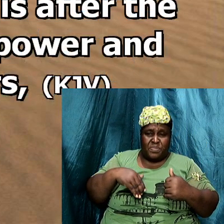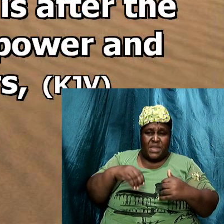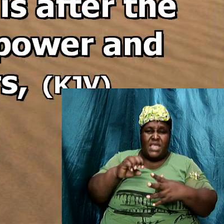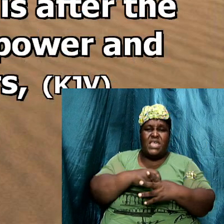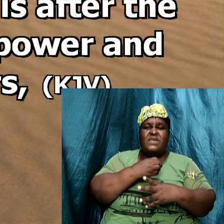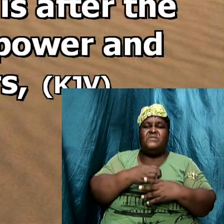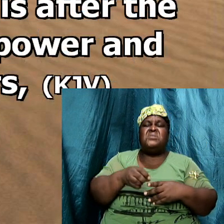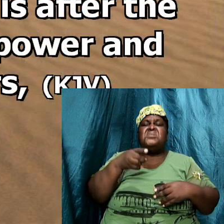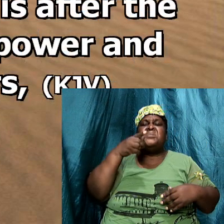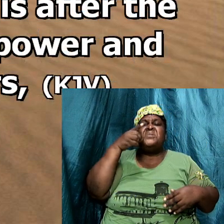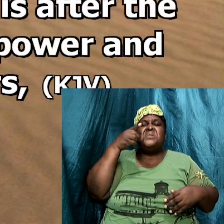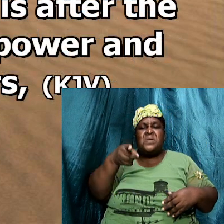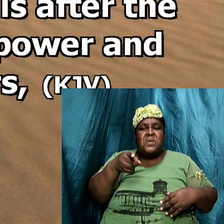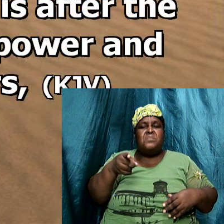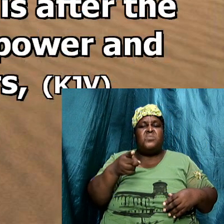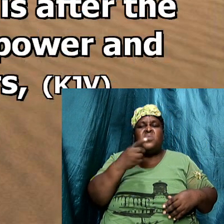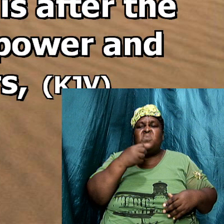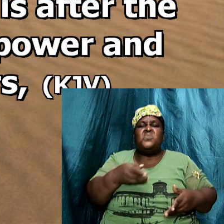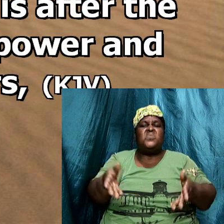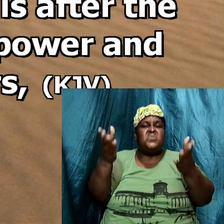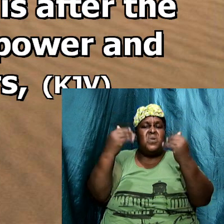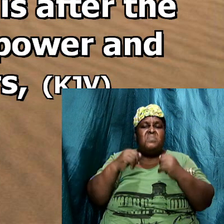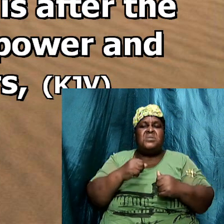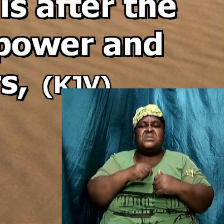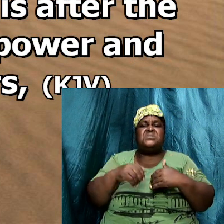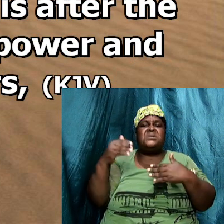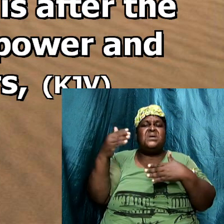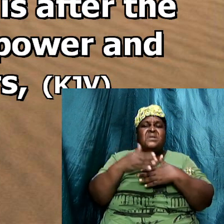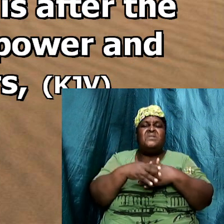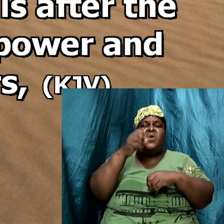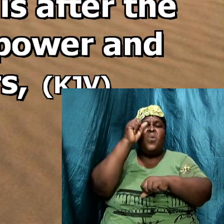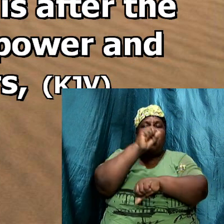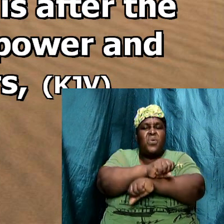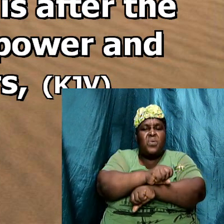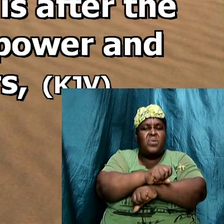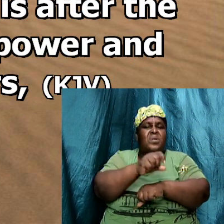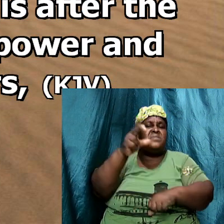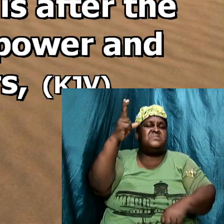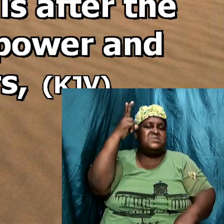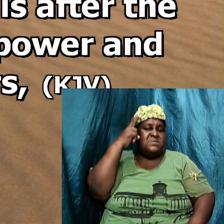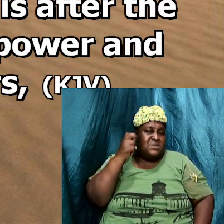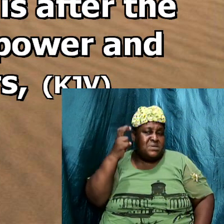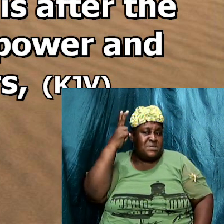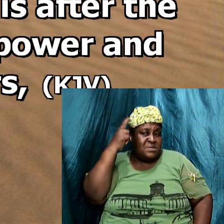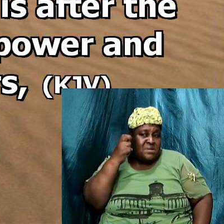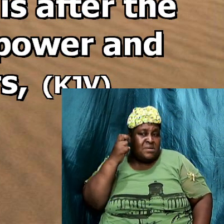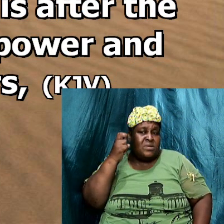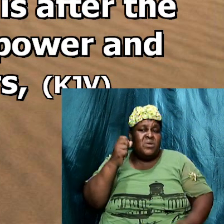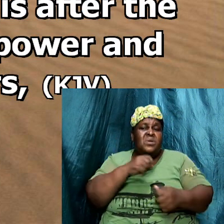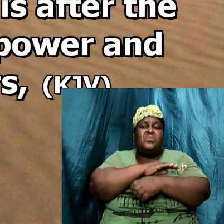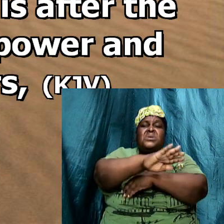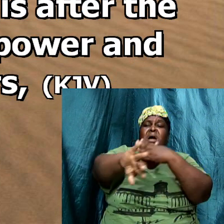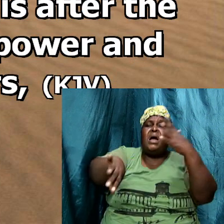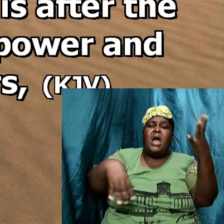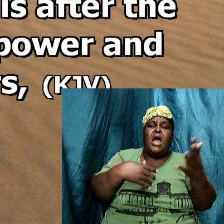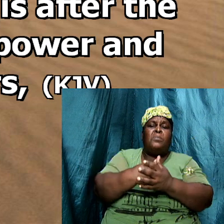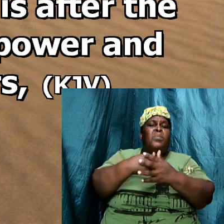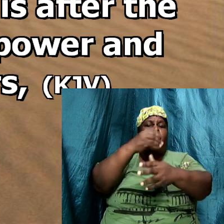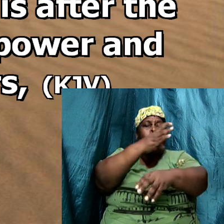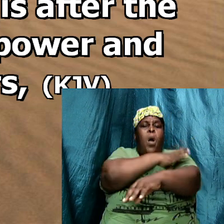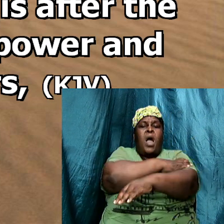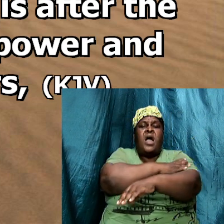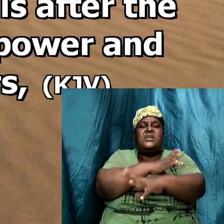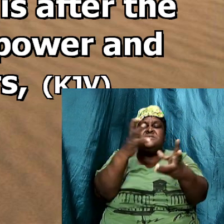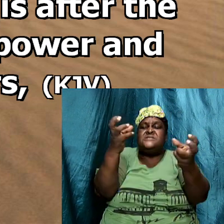even him whose coming is after the working of Satan with what all